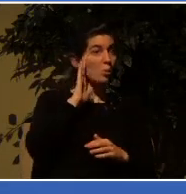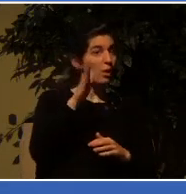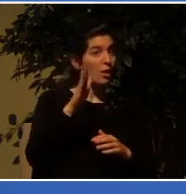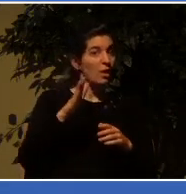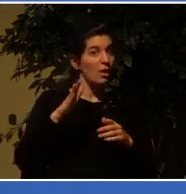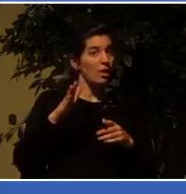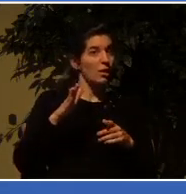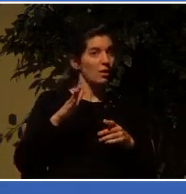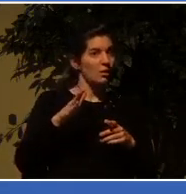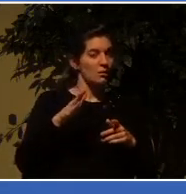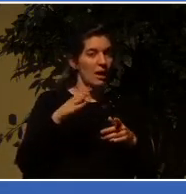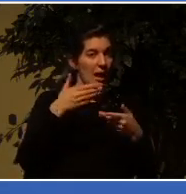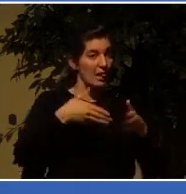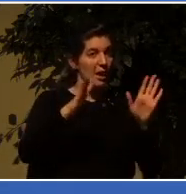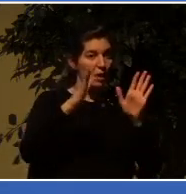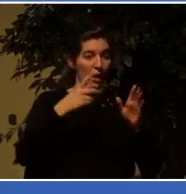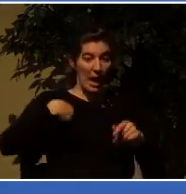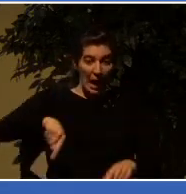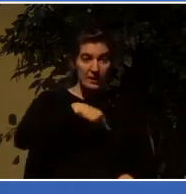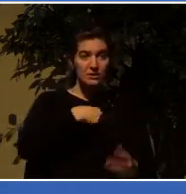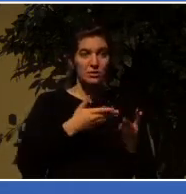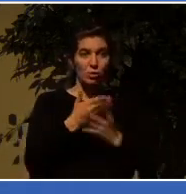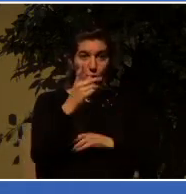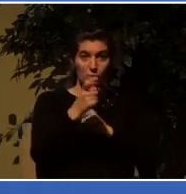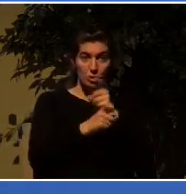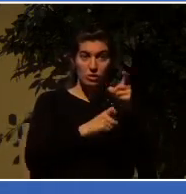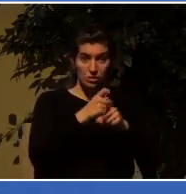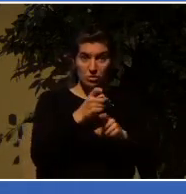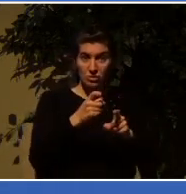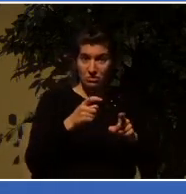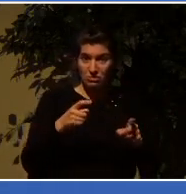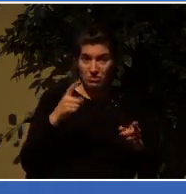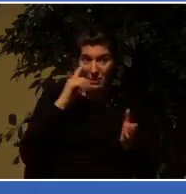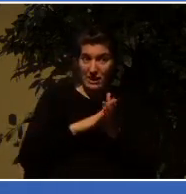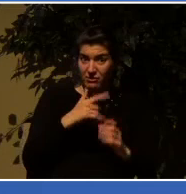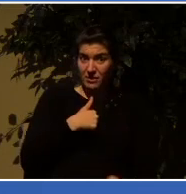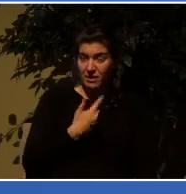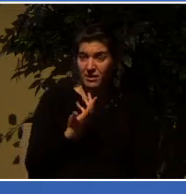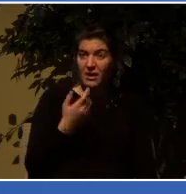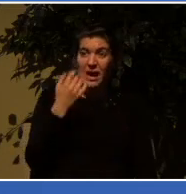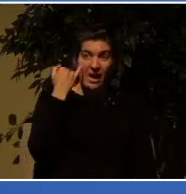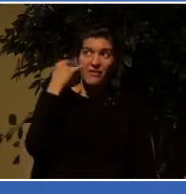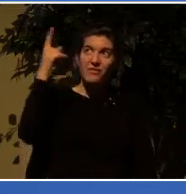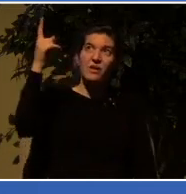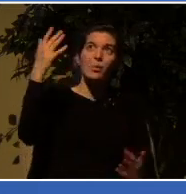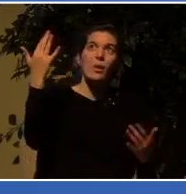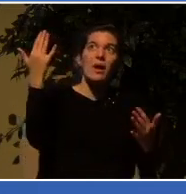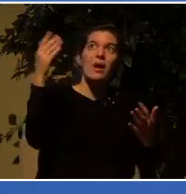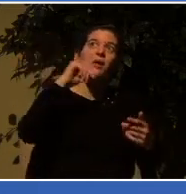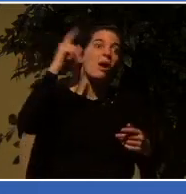and our culture goes down the tubes, it's because the Lord